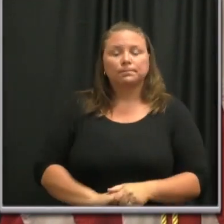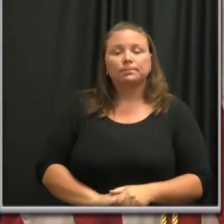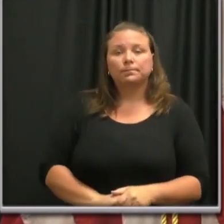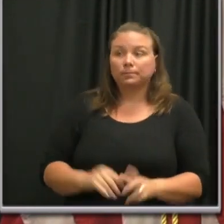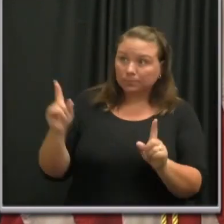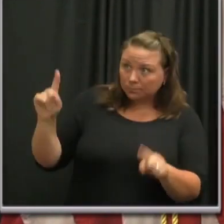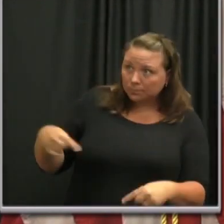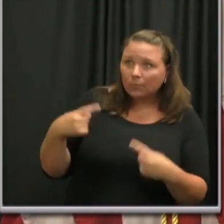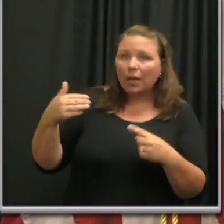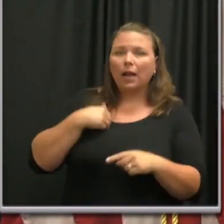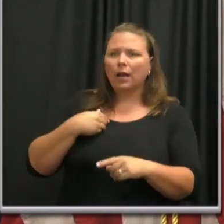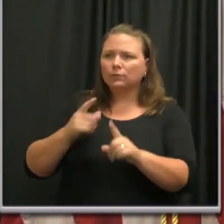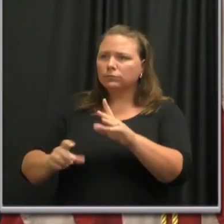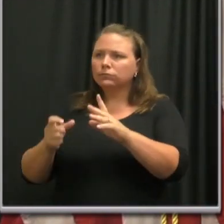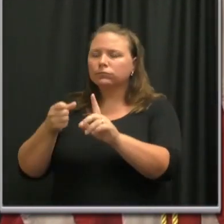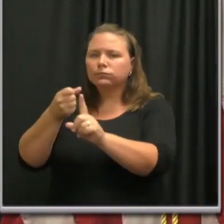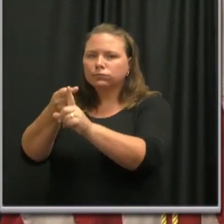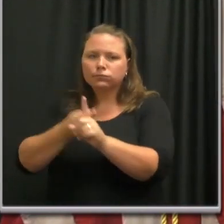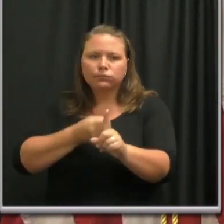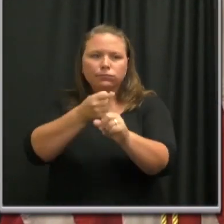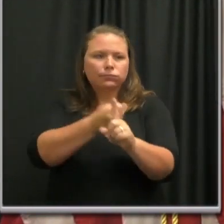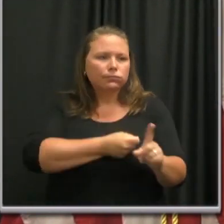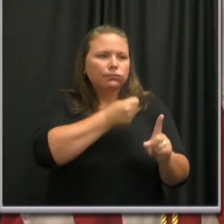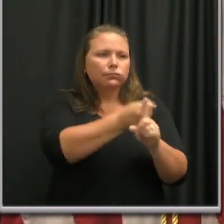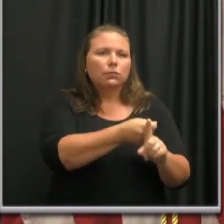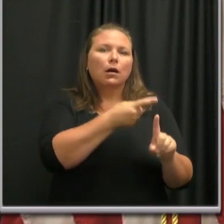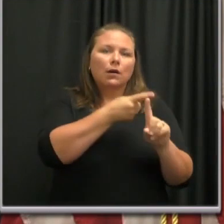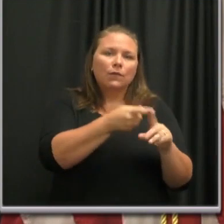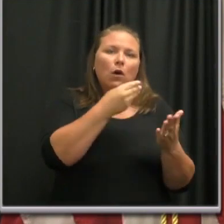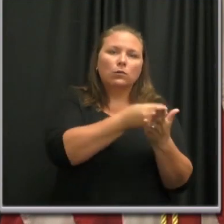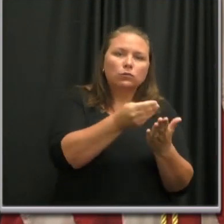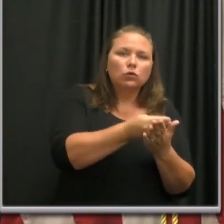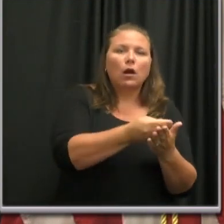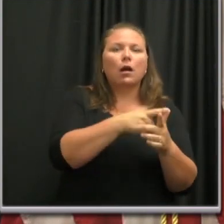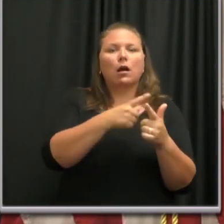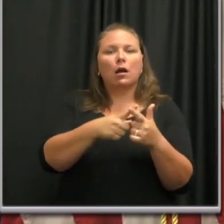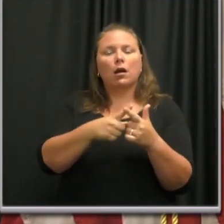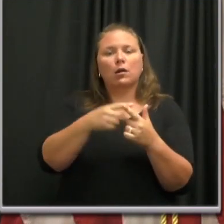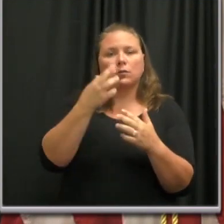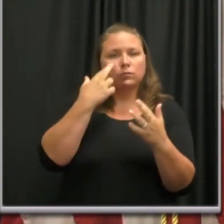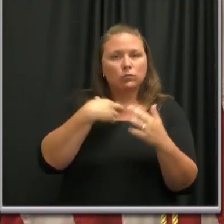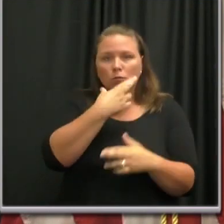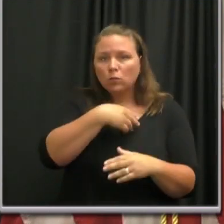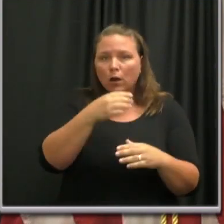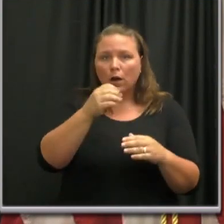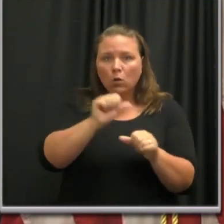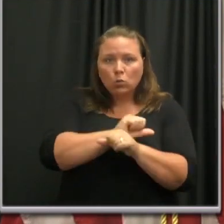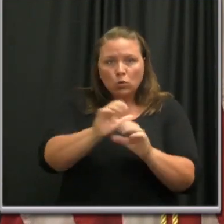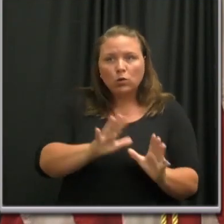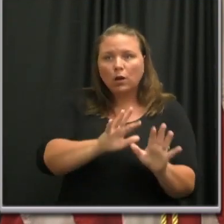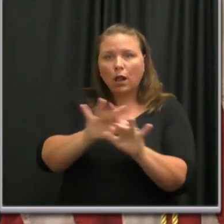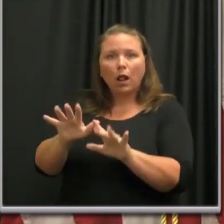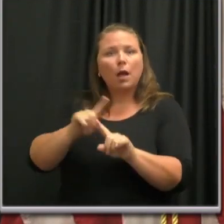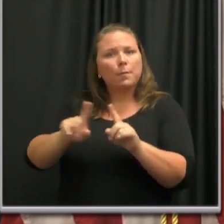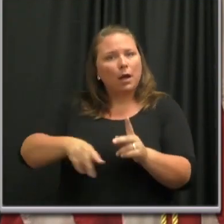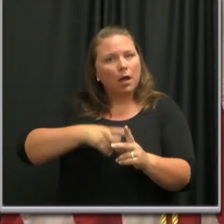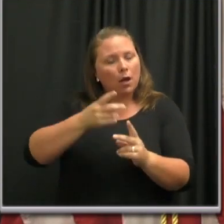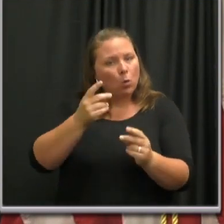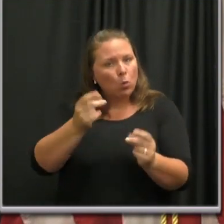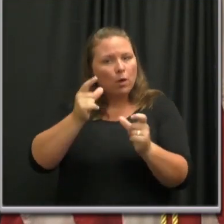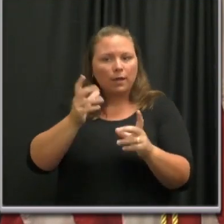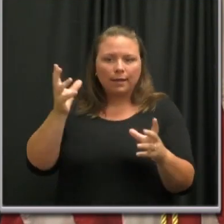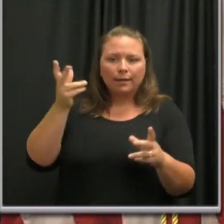have been sporadic cases among retail workers, commercial business workers, and restaurant employees that have quickly been contained through proper